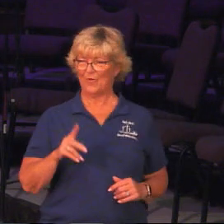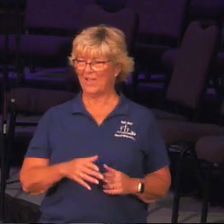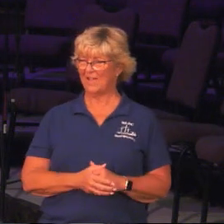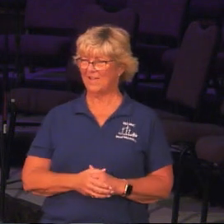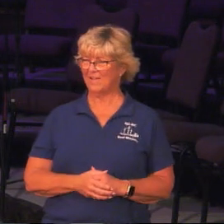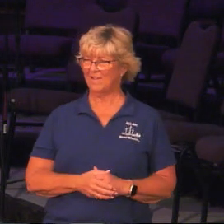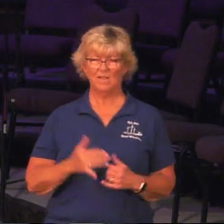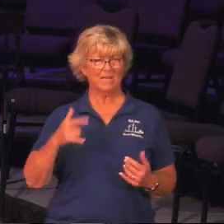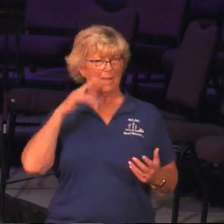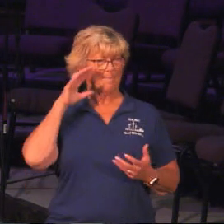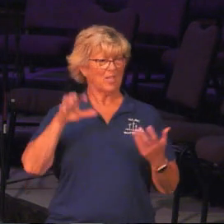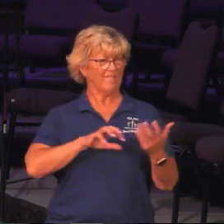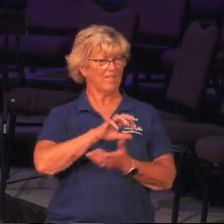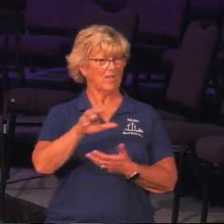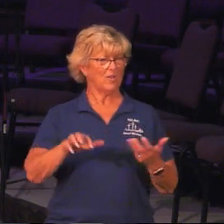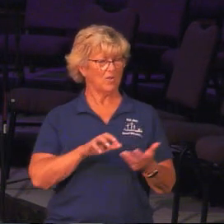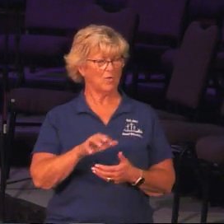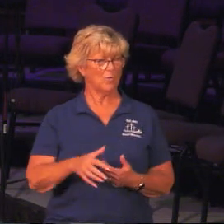Okay, now I'm confused, right?